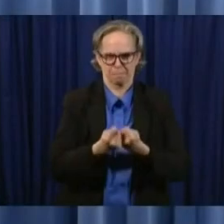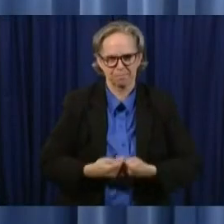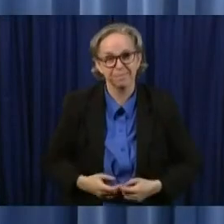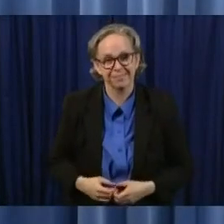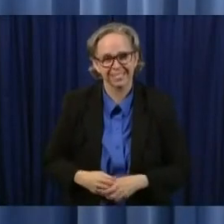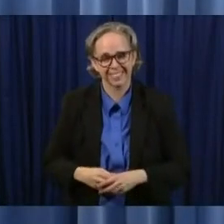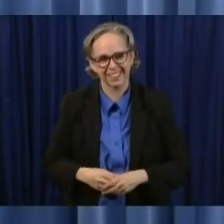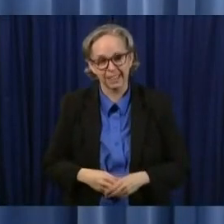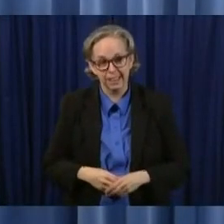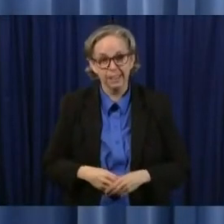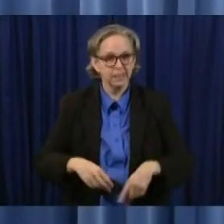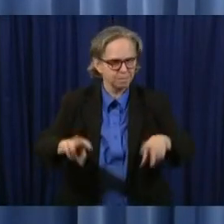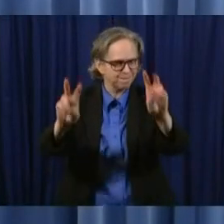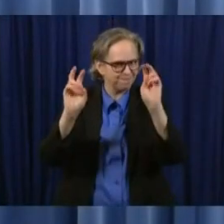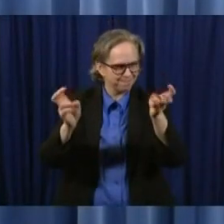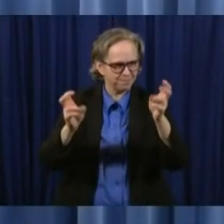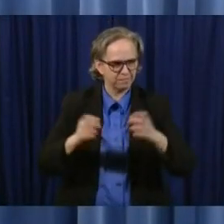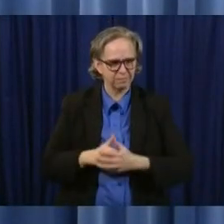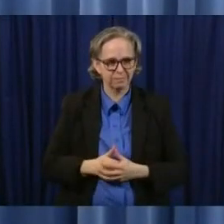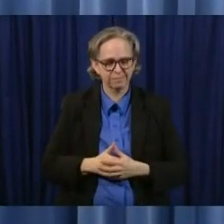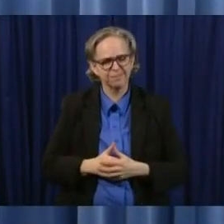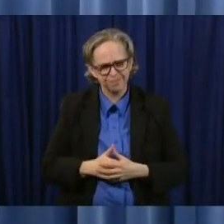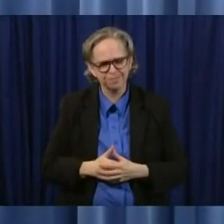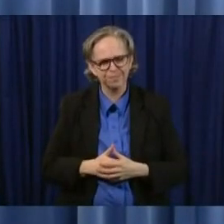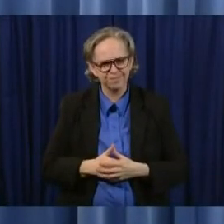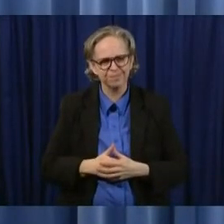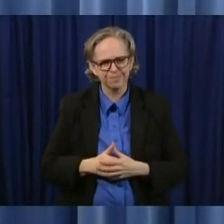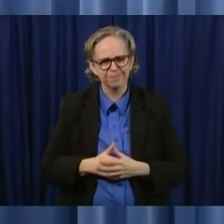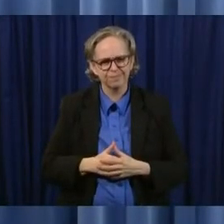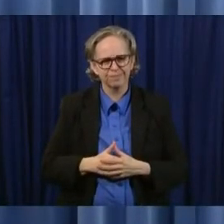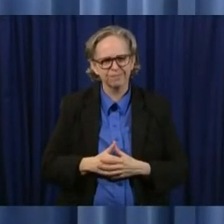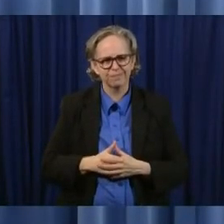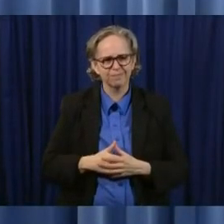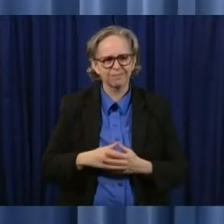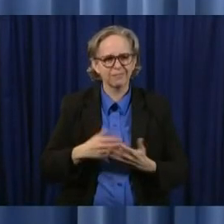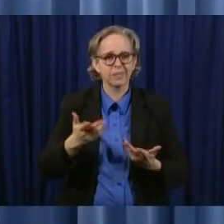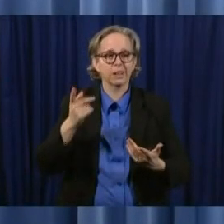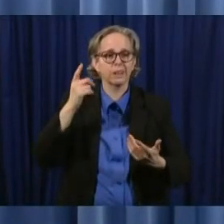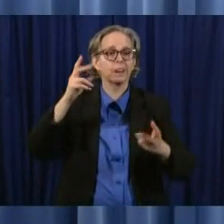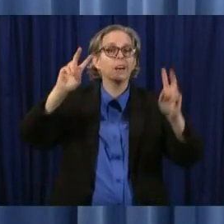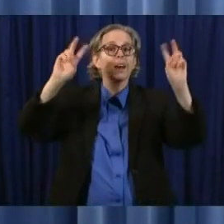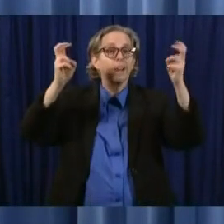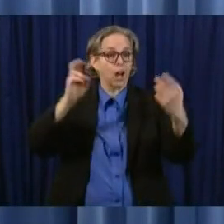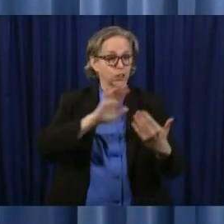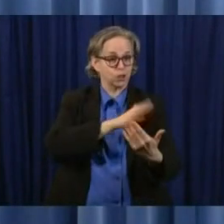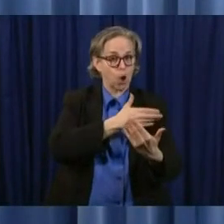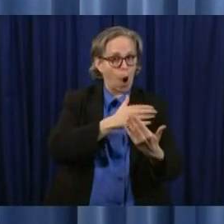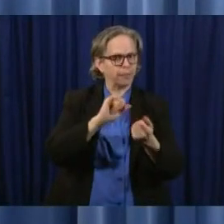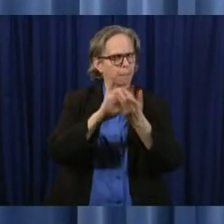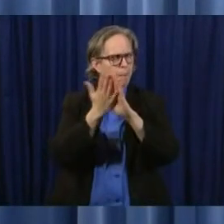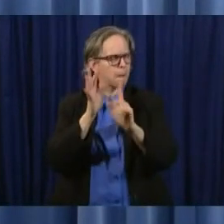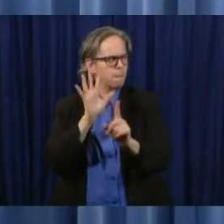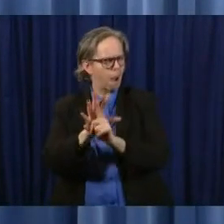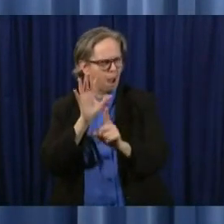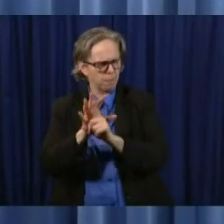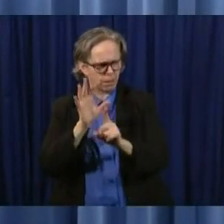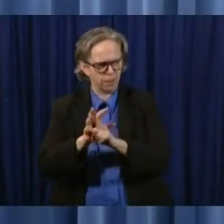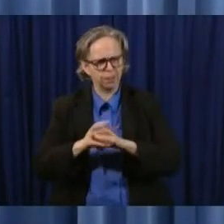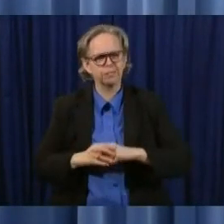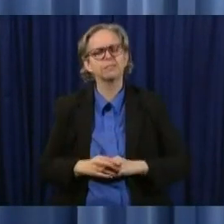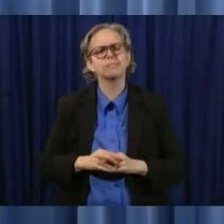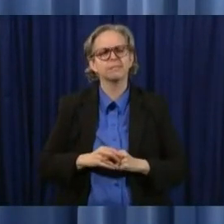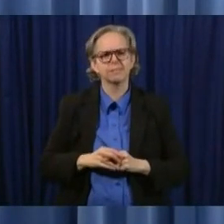and Bill writes there is a song making the rounds these days that was written by my good friend Eric Nesda called